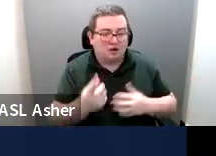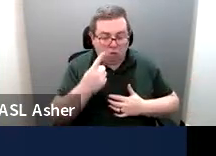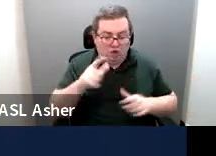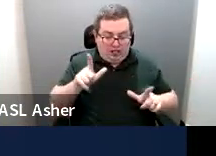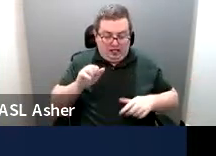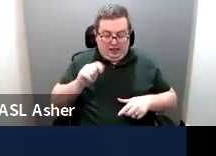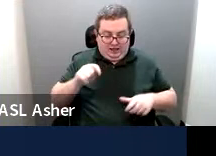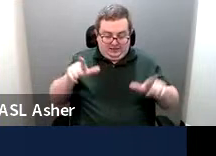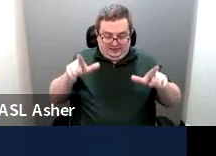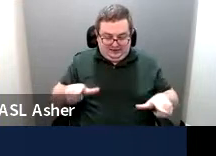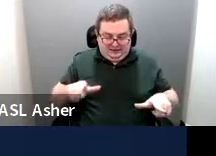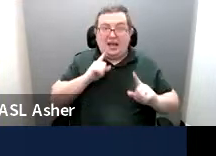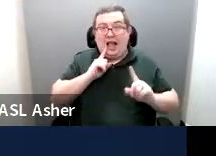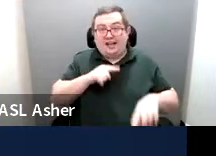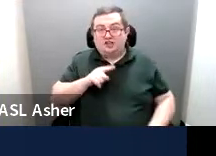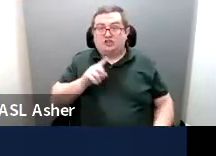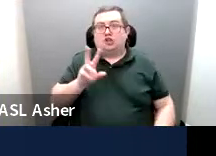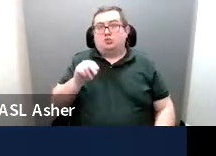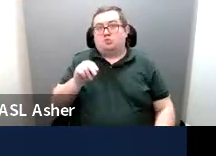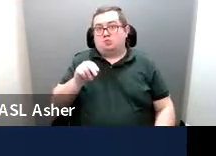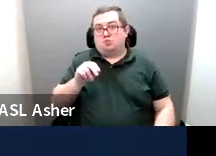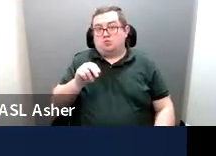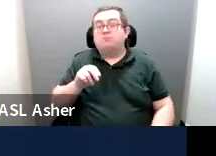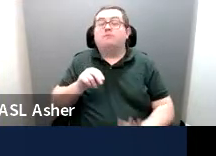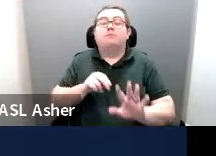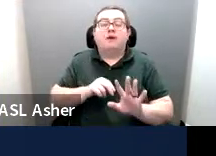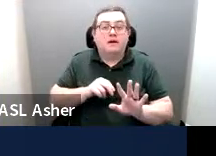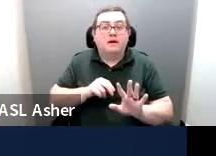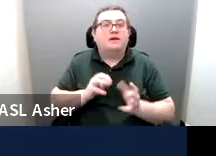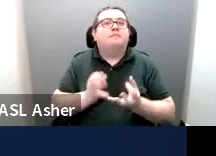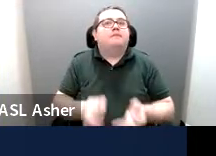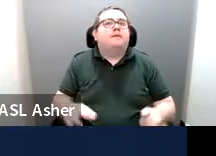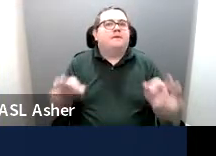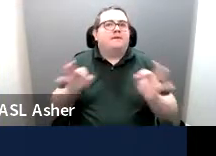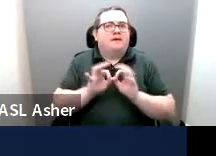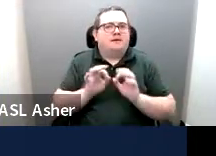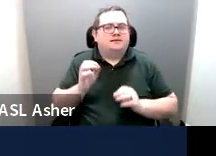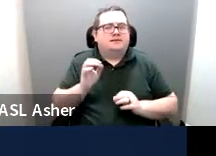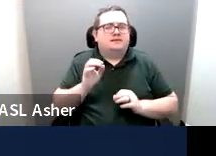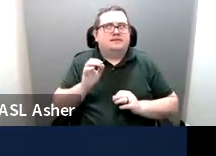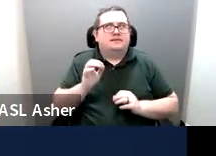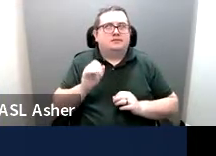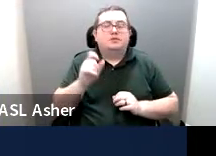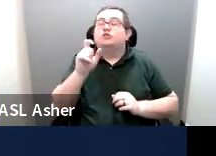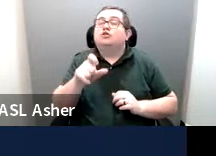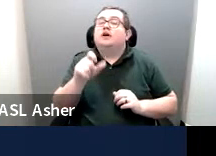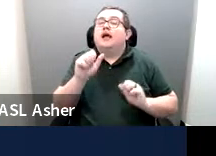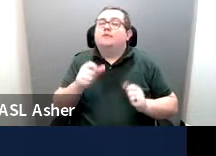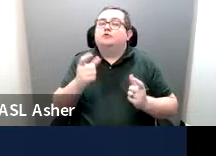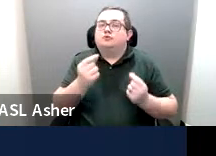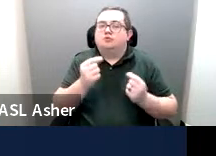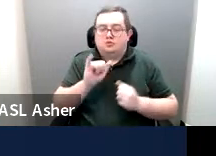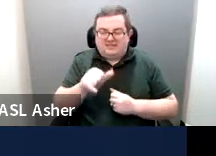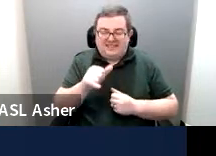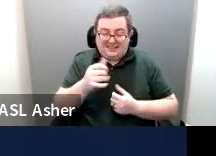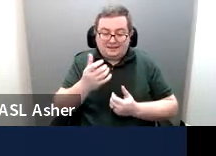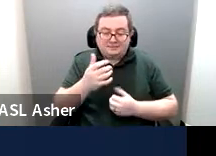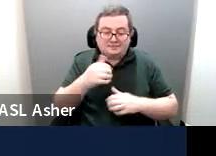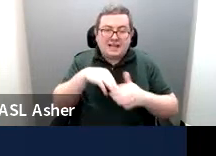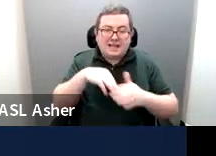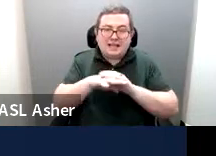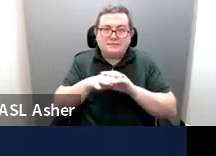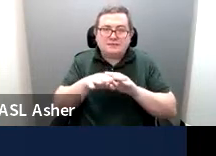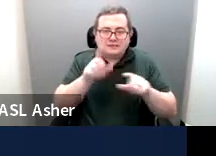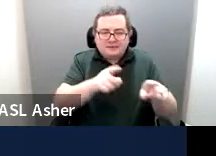then the answer is no. But what we really want to do is you want to be able to, um, distribute those spaces across